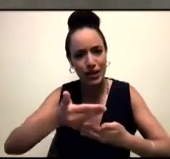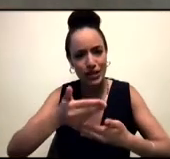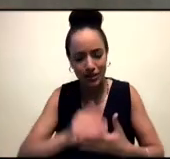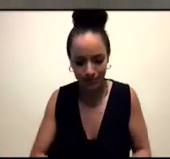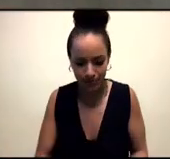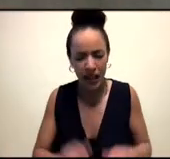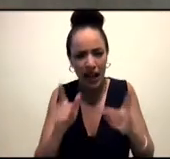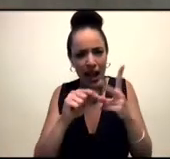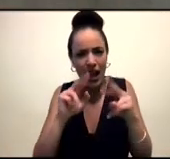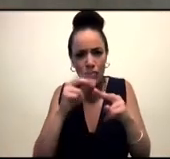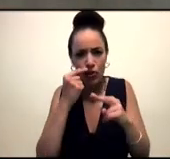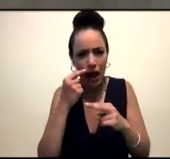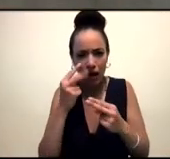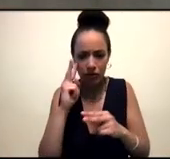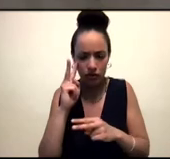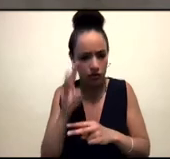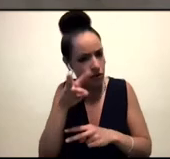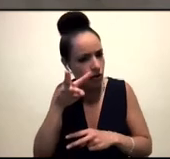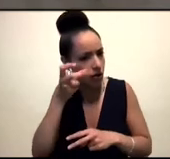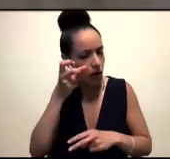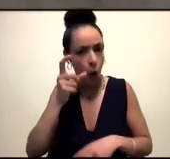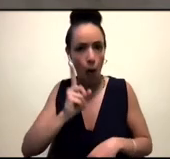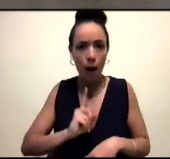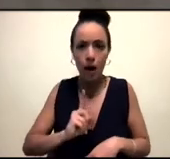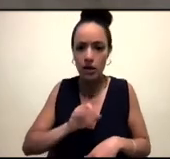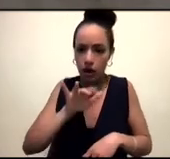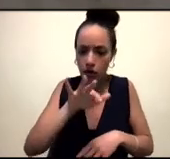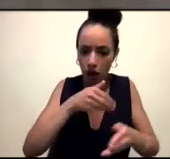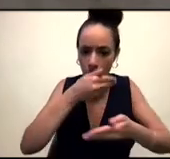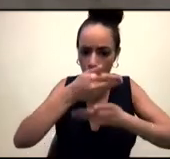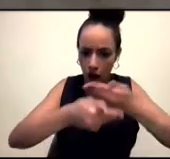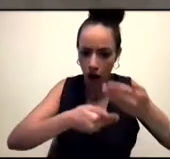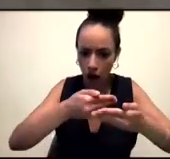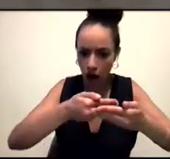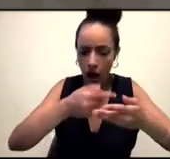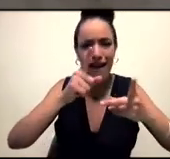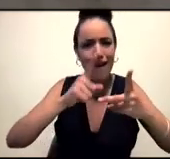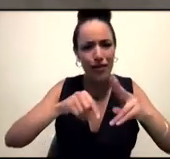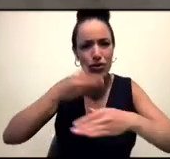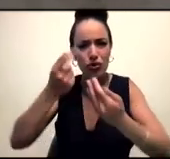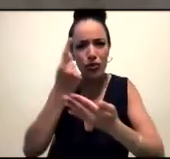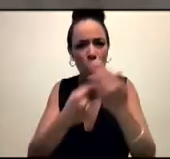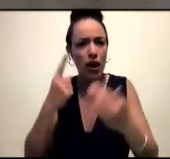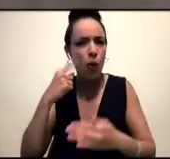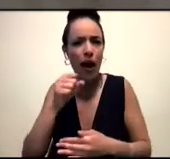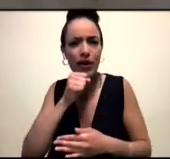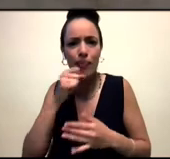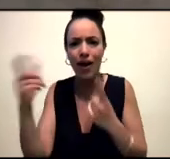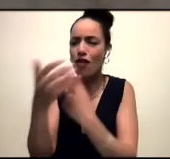see ourselves, and I think I said it in the book that if we only listen to stories or have stories where white men are victors, then how can we all feel victorious?